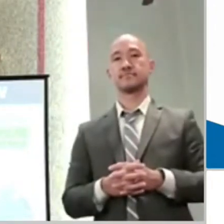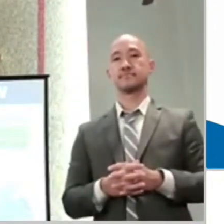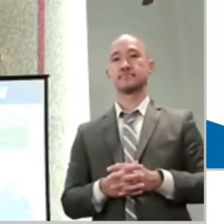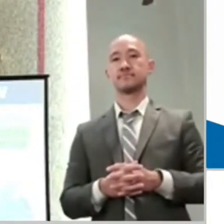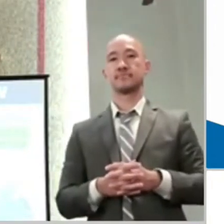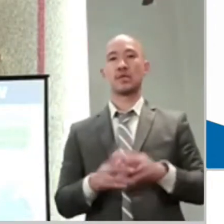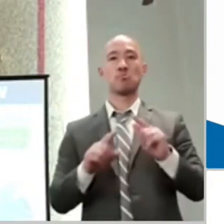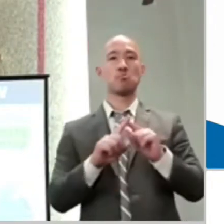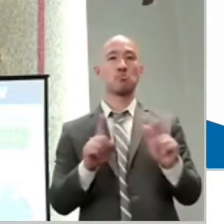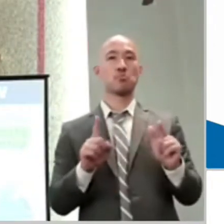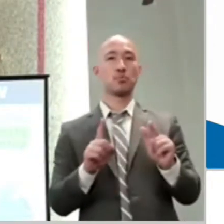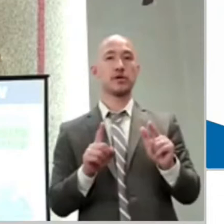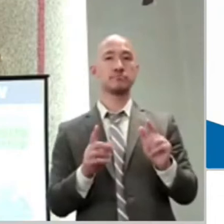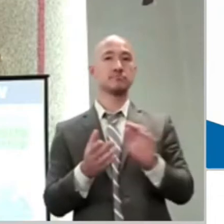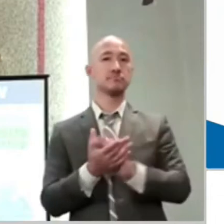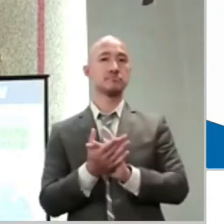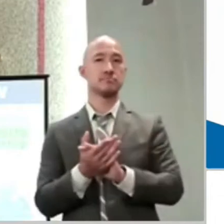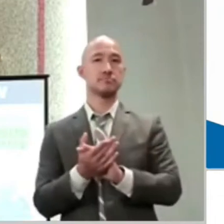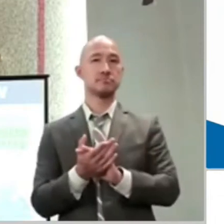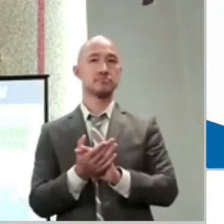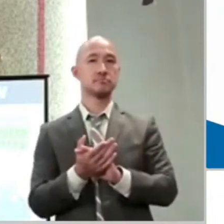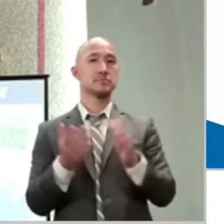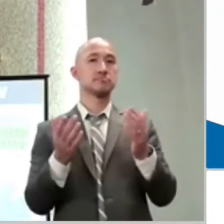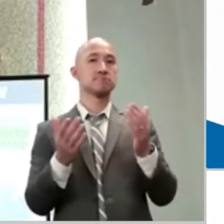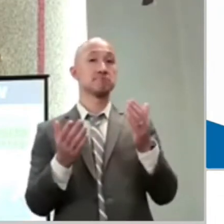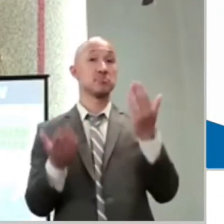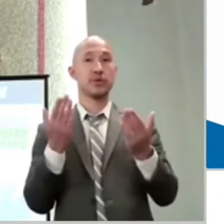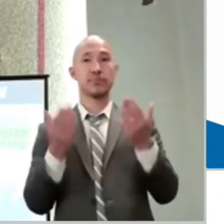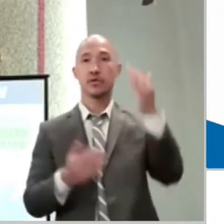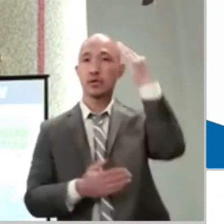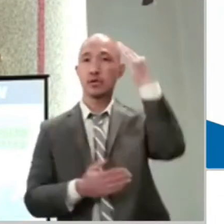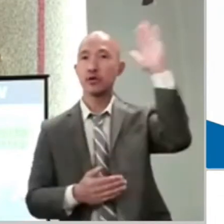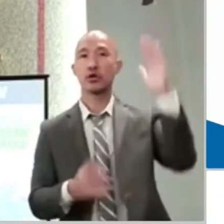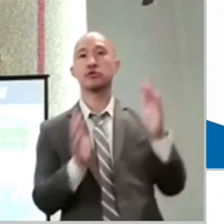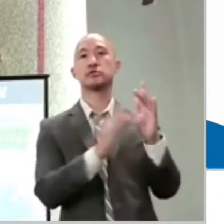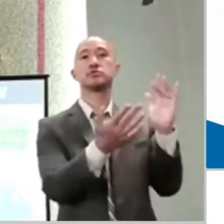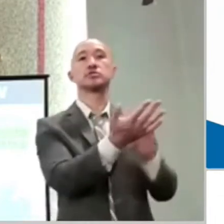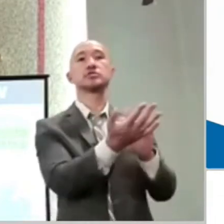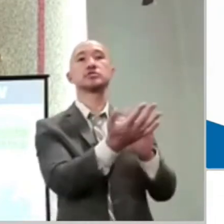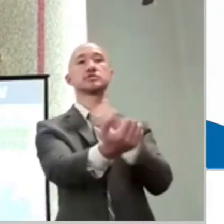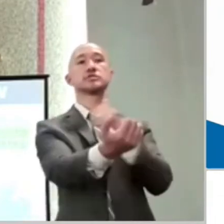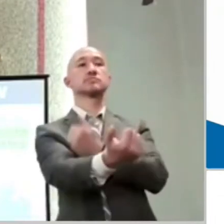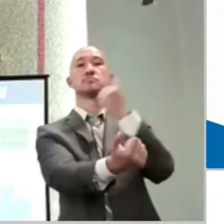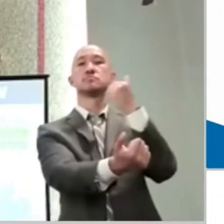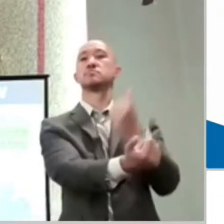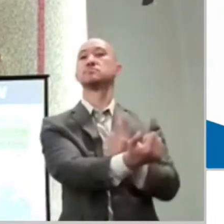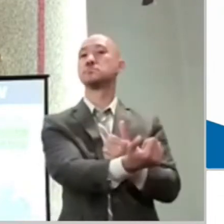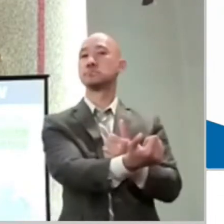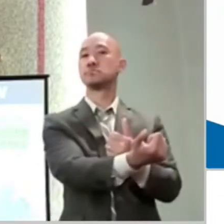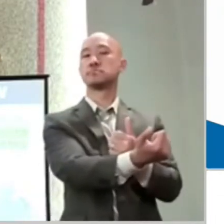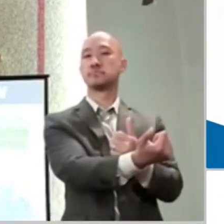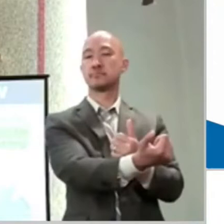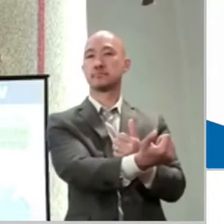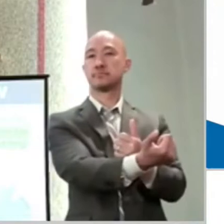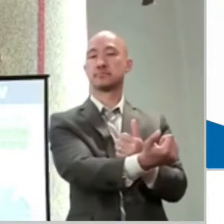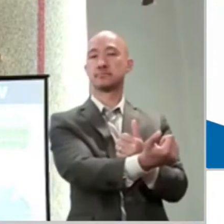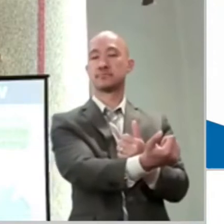before him, does he? He doesn't really know who is there like the evil spirit knows, does he?